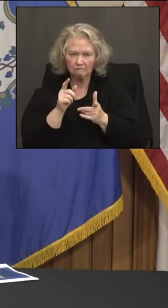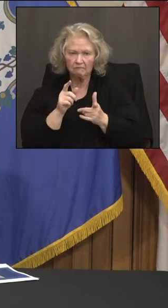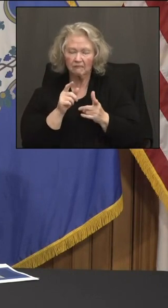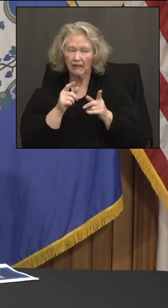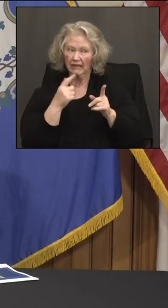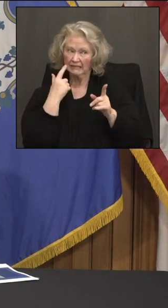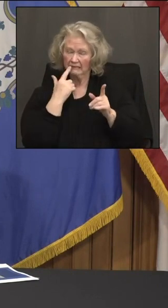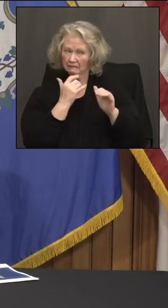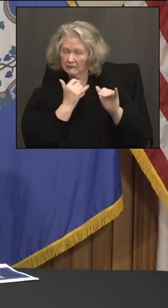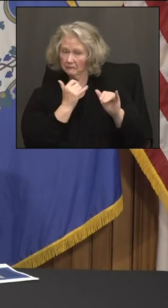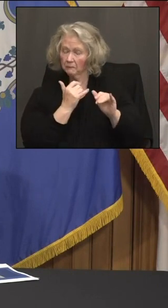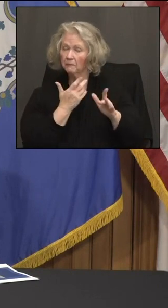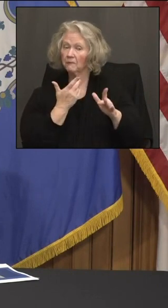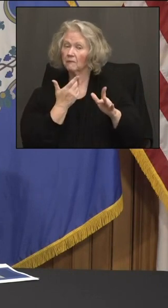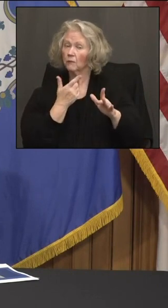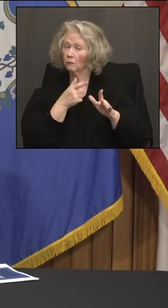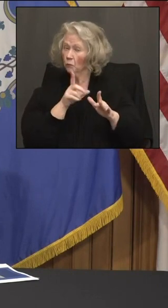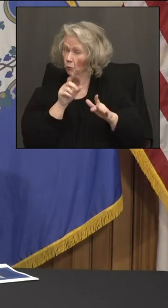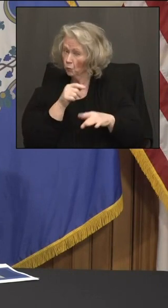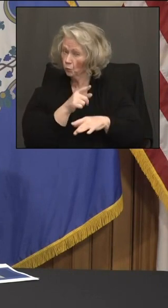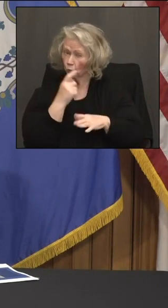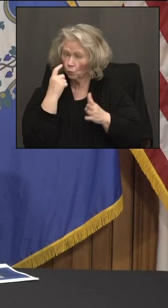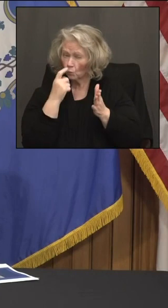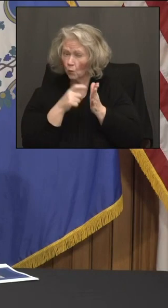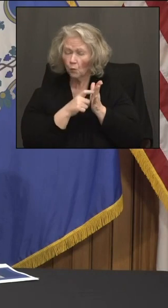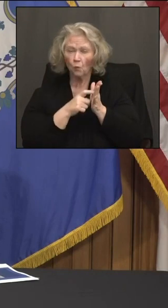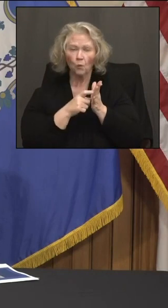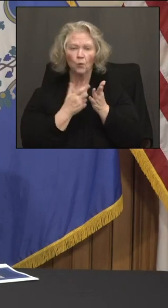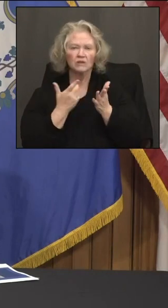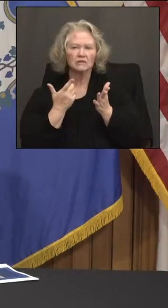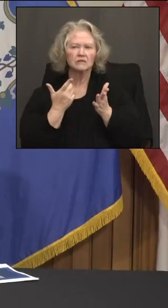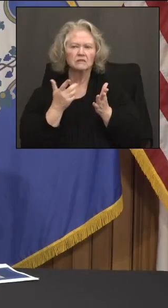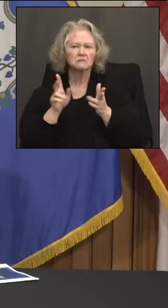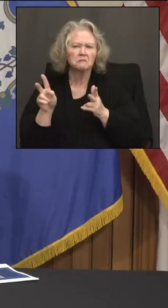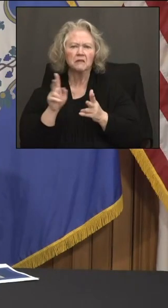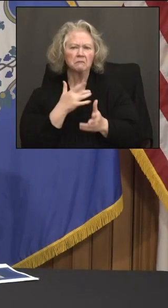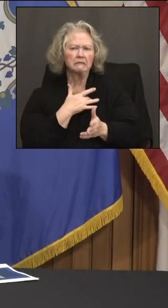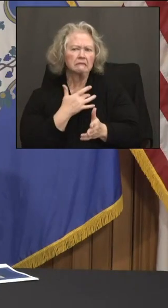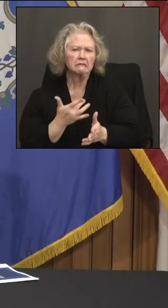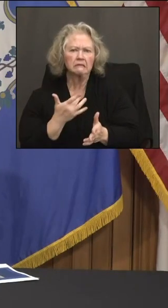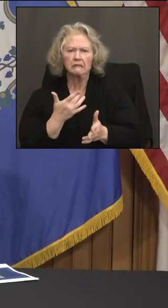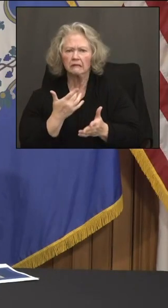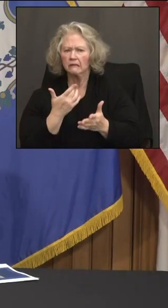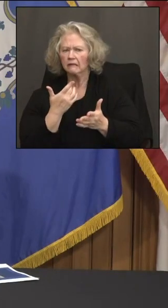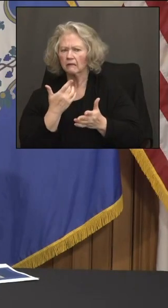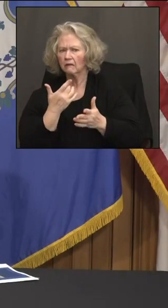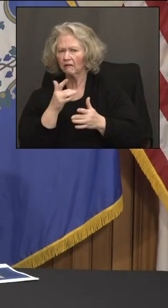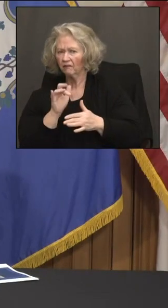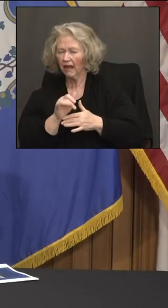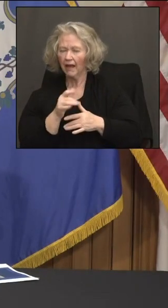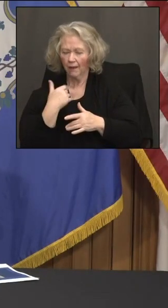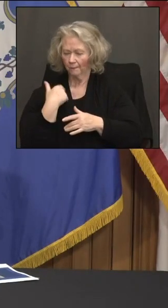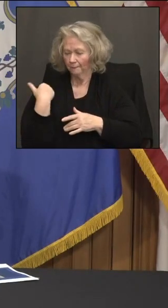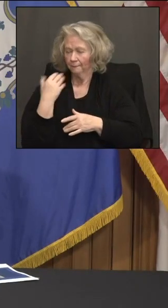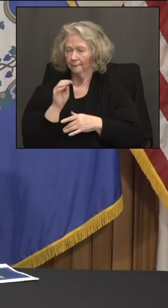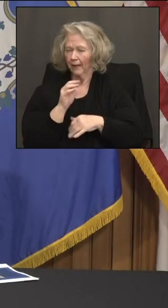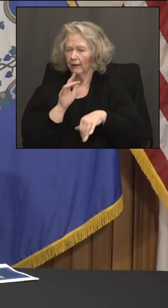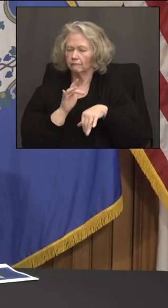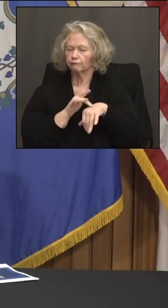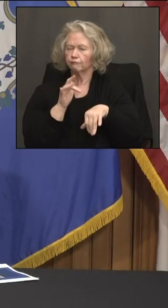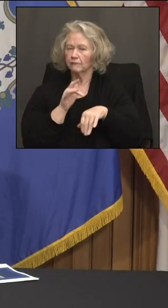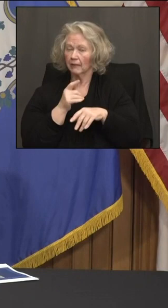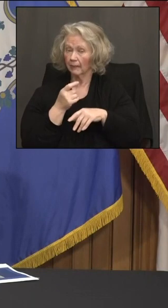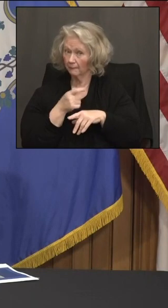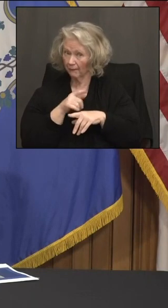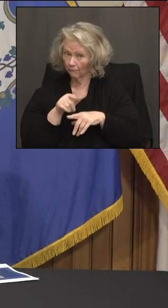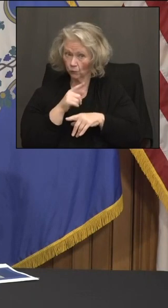they're going well. But are you noticing any kind of trend in line with that? And then I know we talked about this a little bit Monday, but wanted to also know